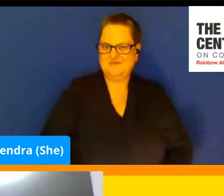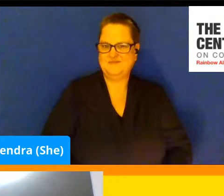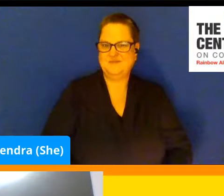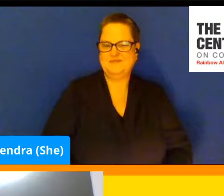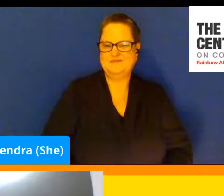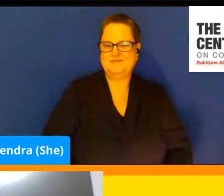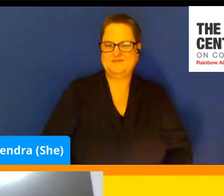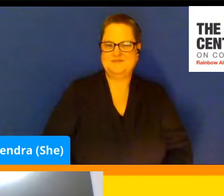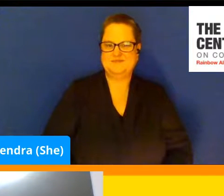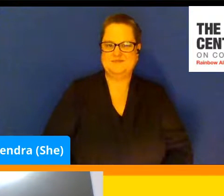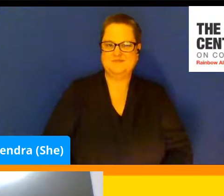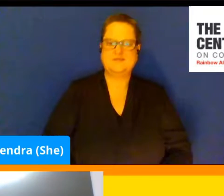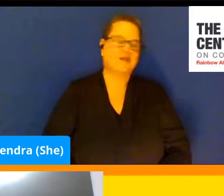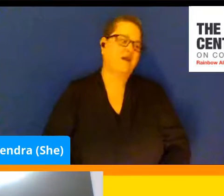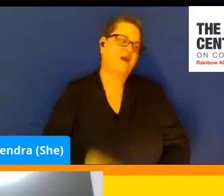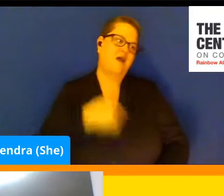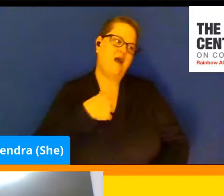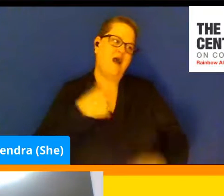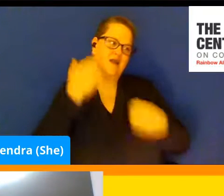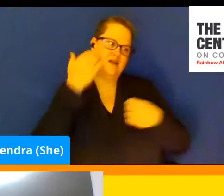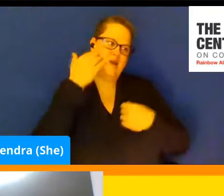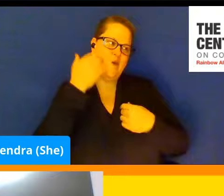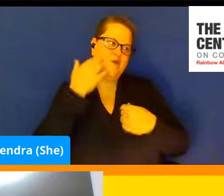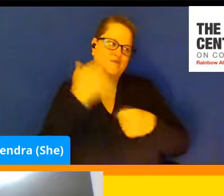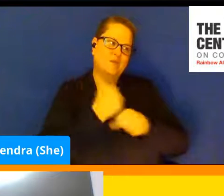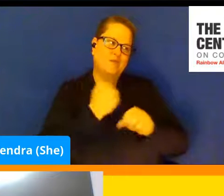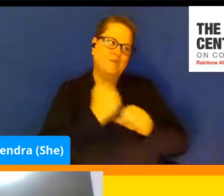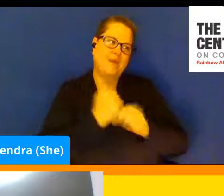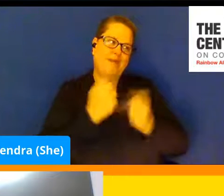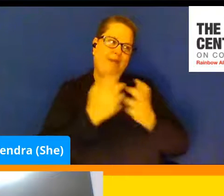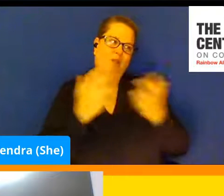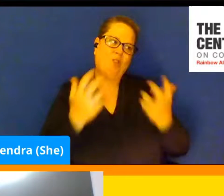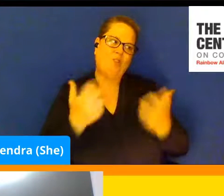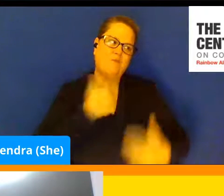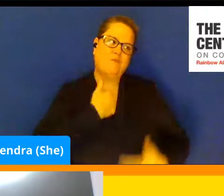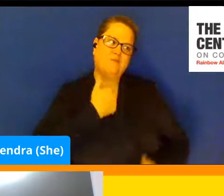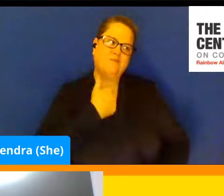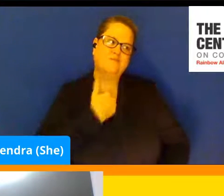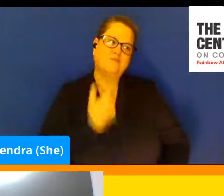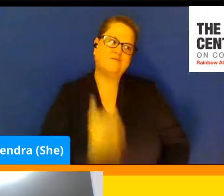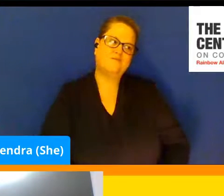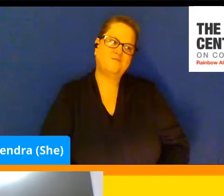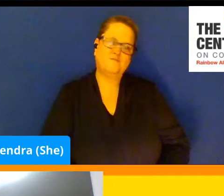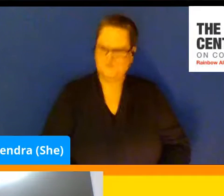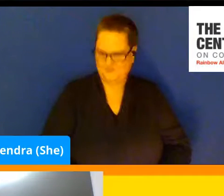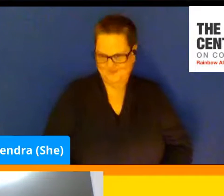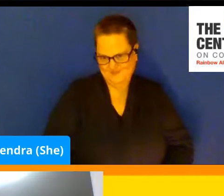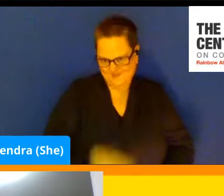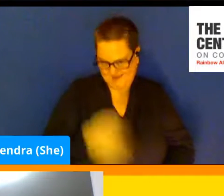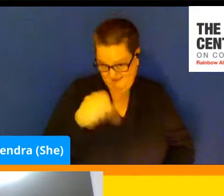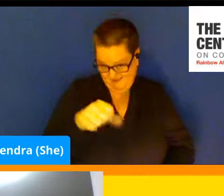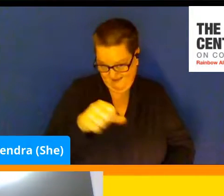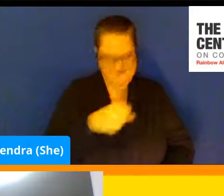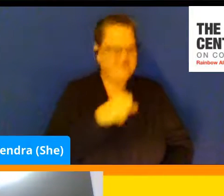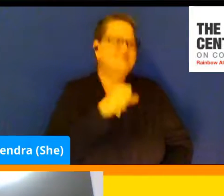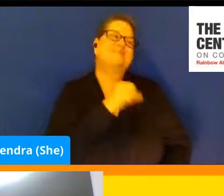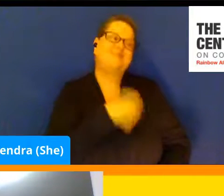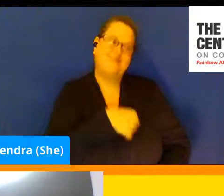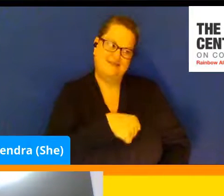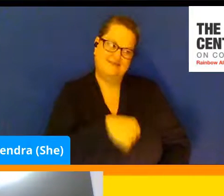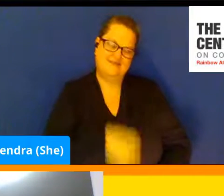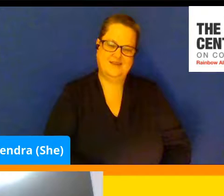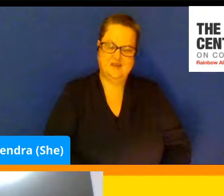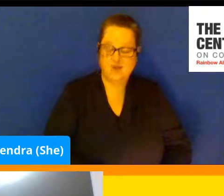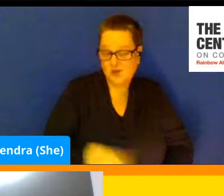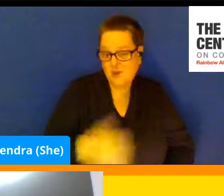Yeah, I know that I've been making a lot of ice cream myself lately. Yeah. Yes. Do you have any particular